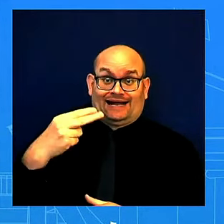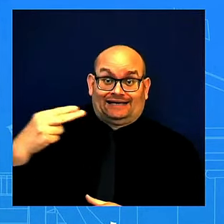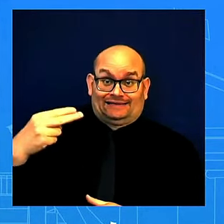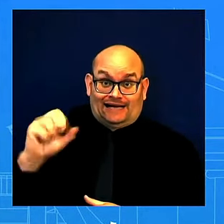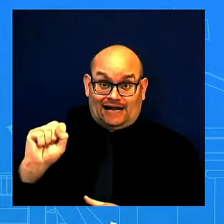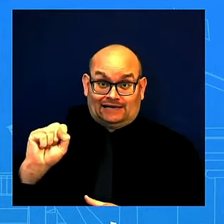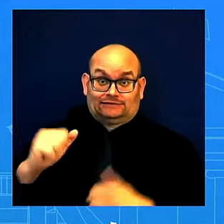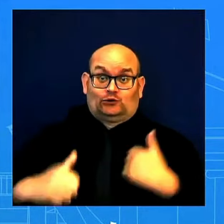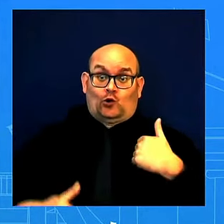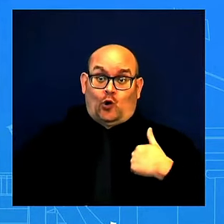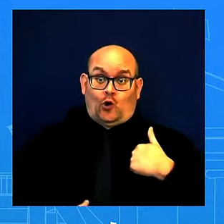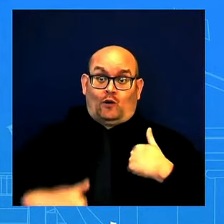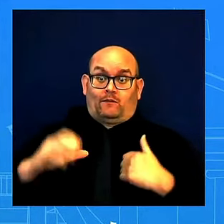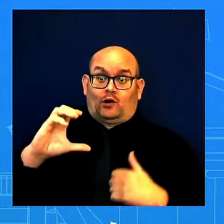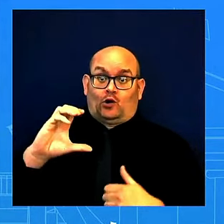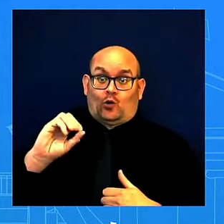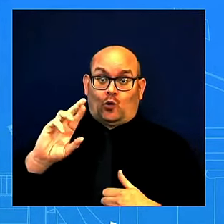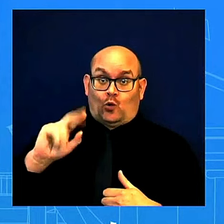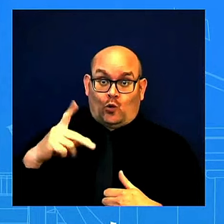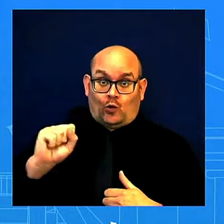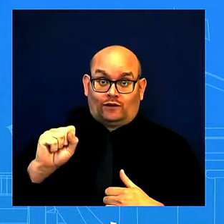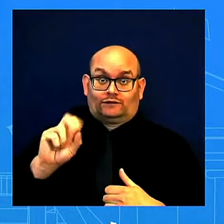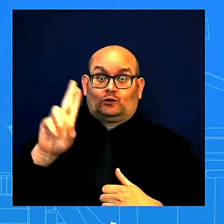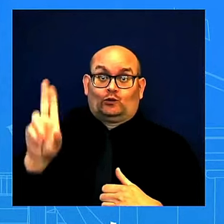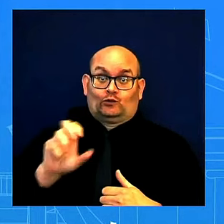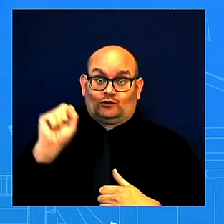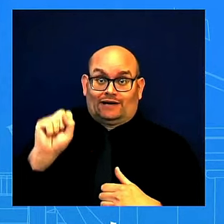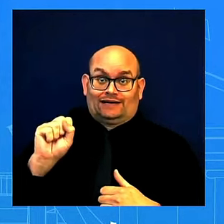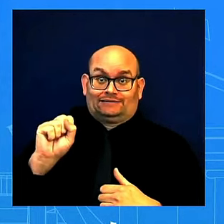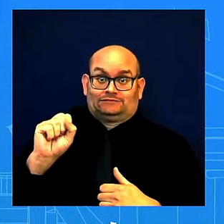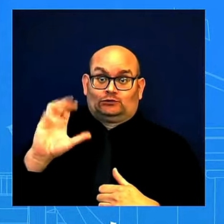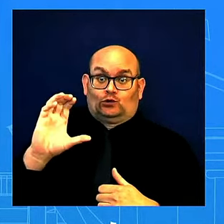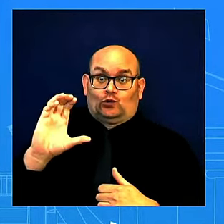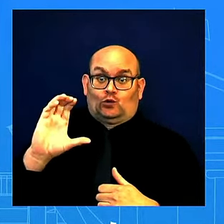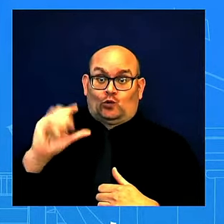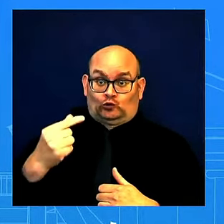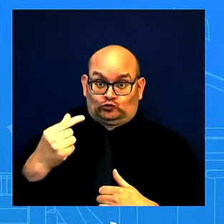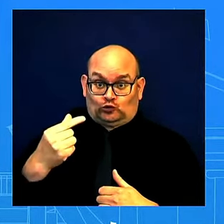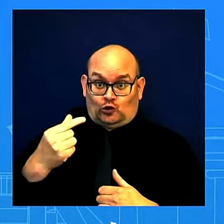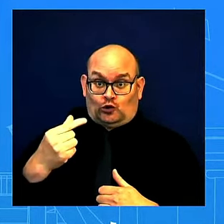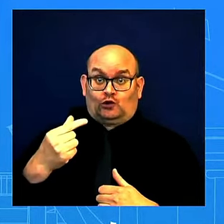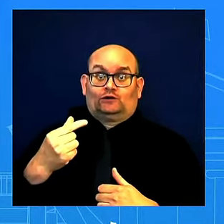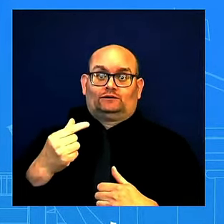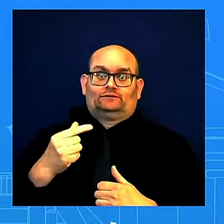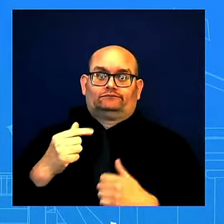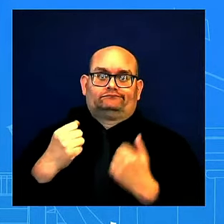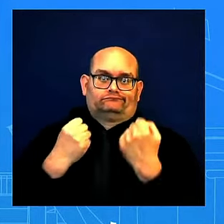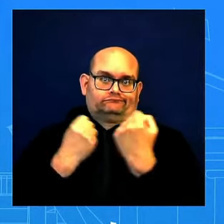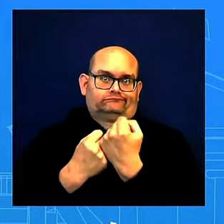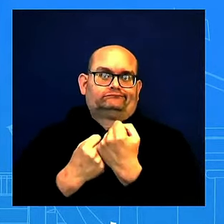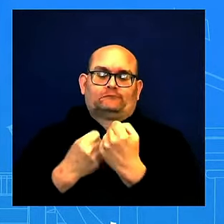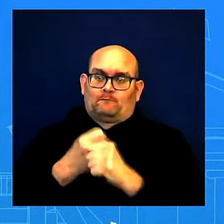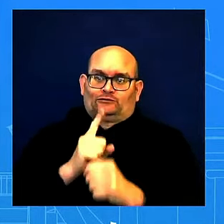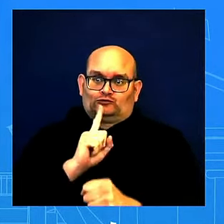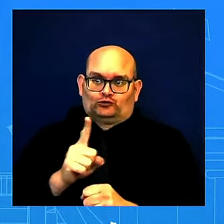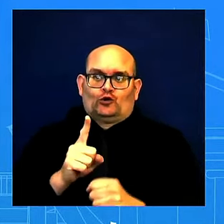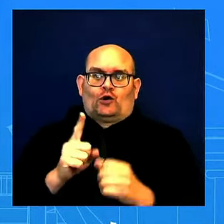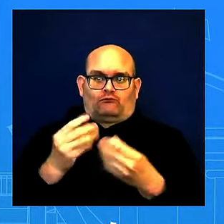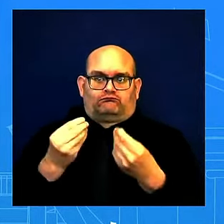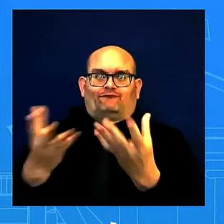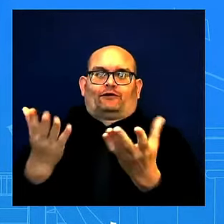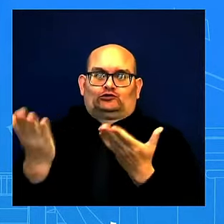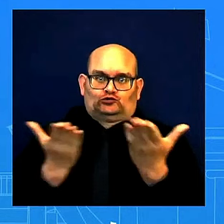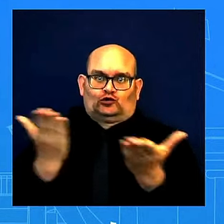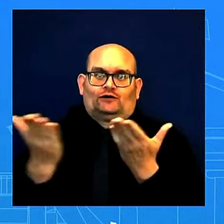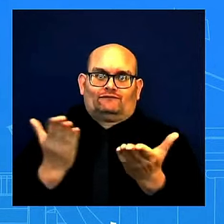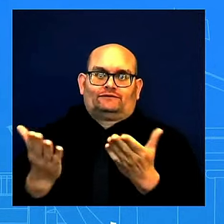Coast Guards have deployed and are prepared to support as well. I want to remind people out there that this storm isn't over yet, so